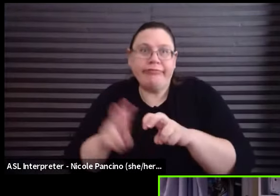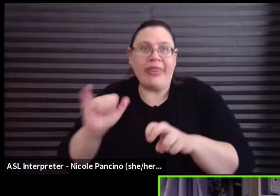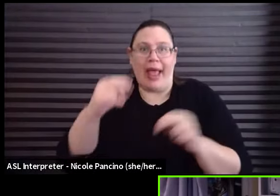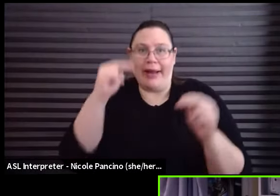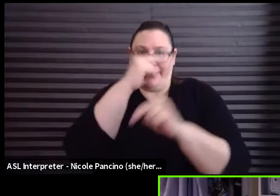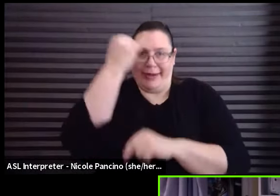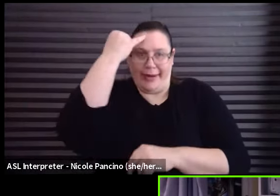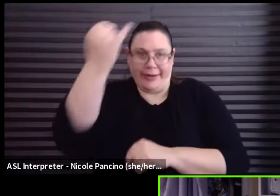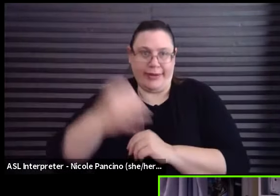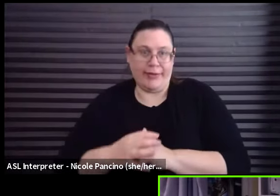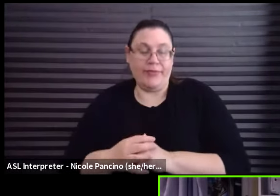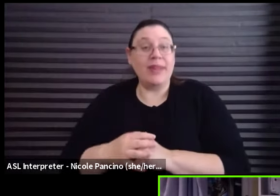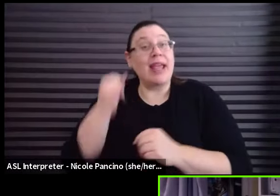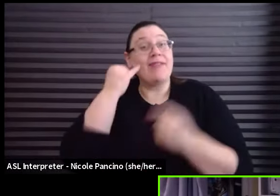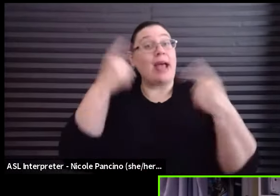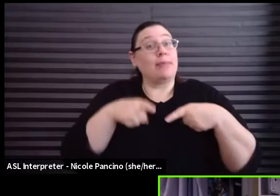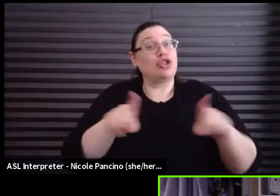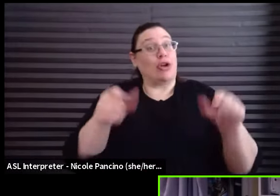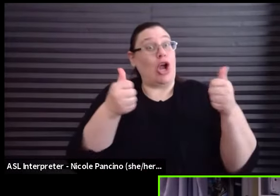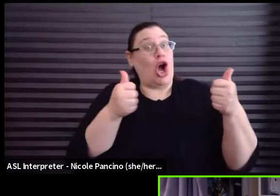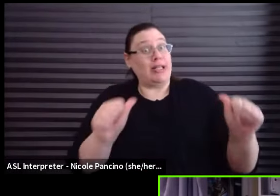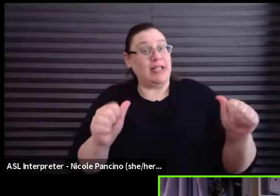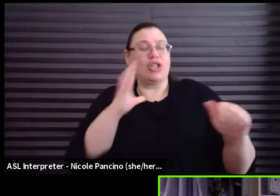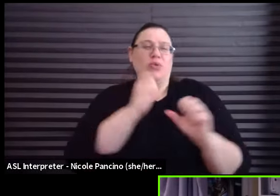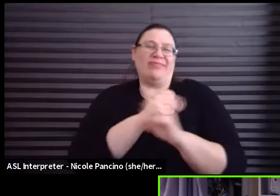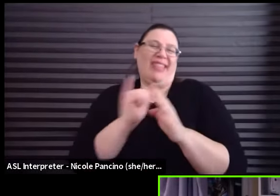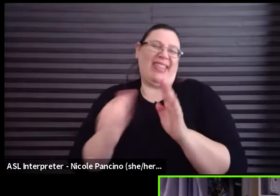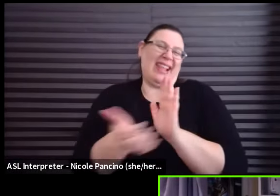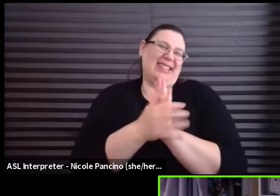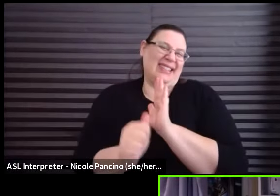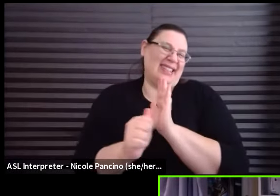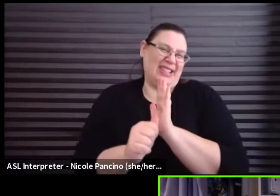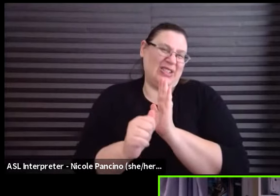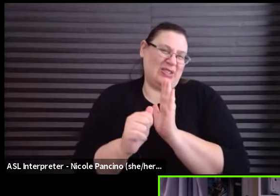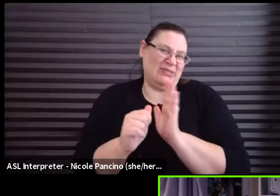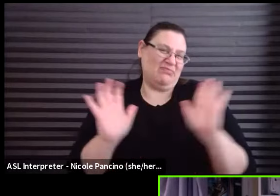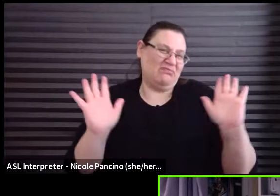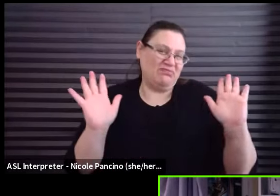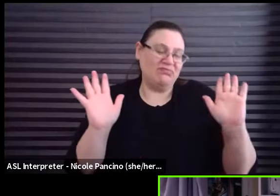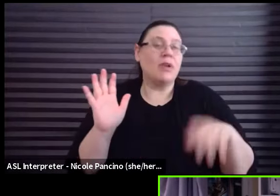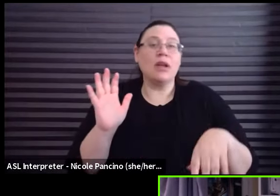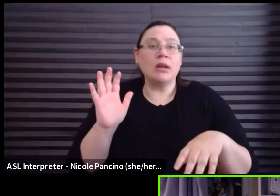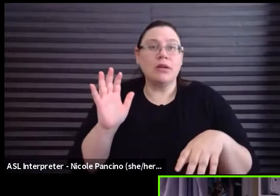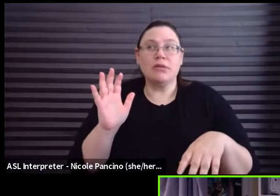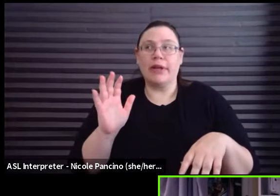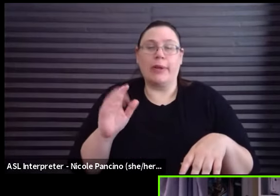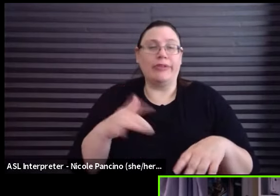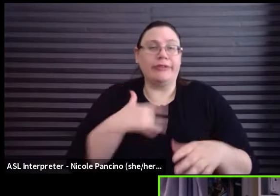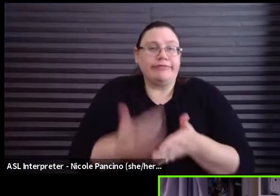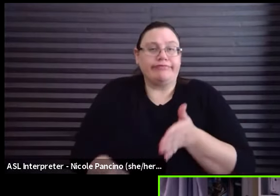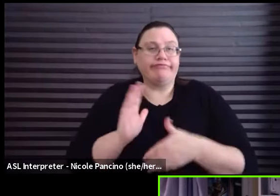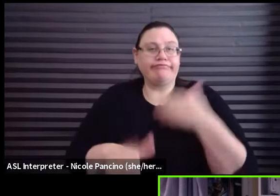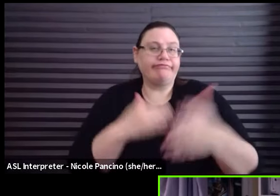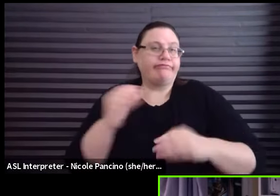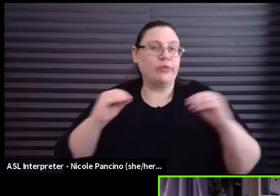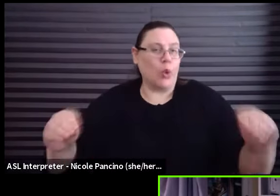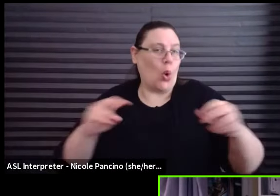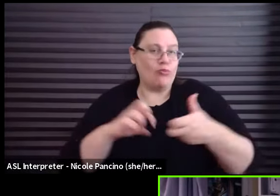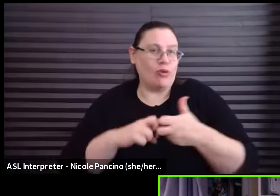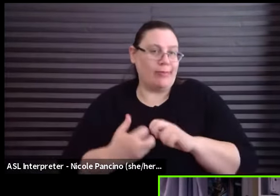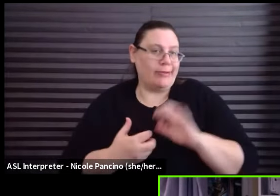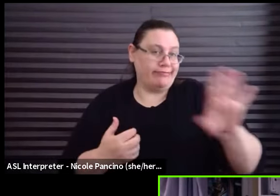asked to do that in an audition, you'll have that skill in your back pocket. You won't even blink if you're asked to do that.